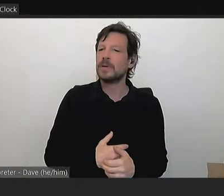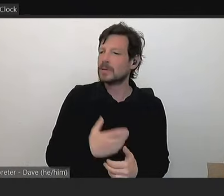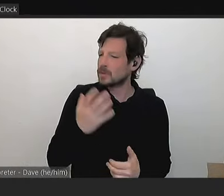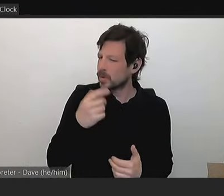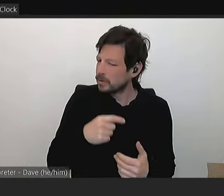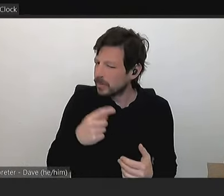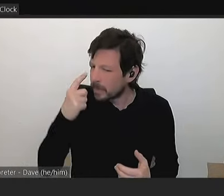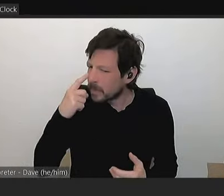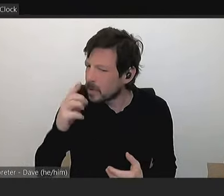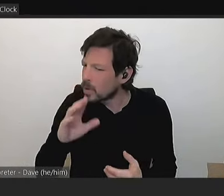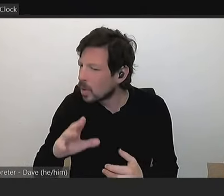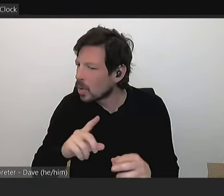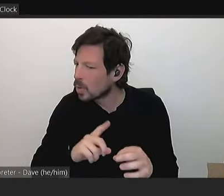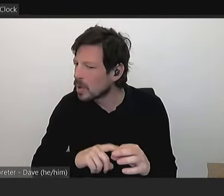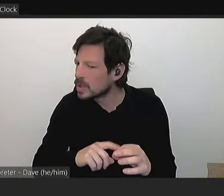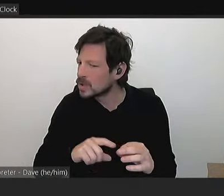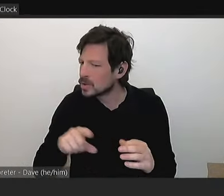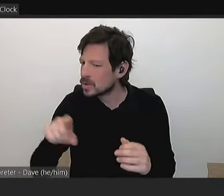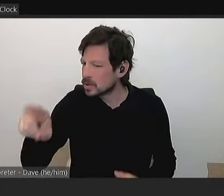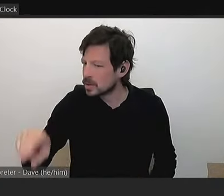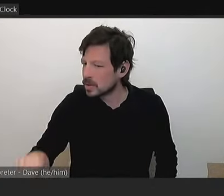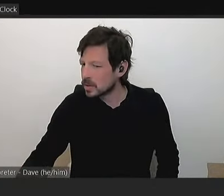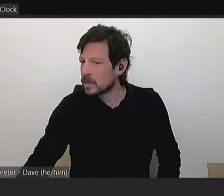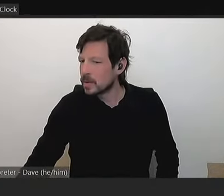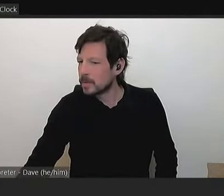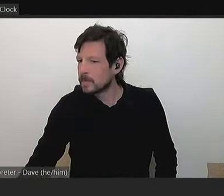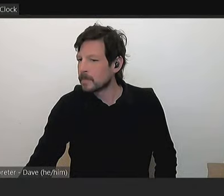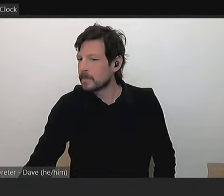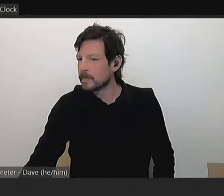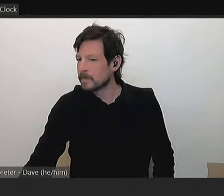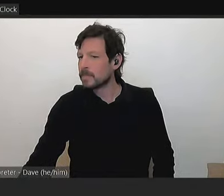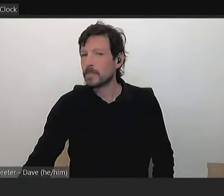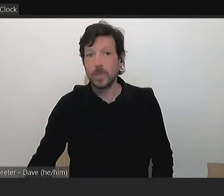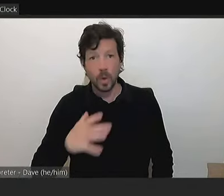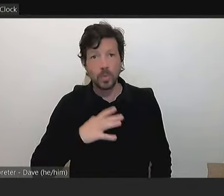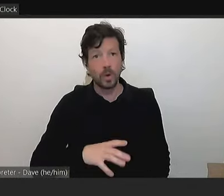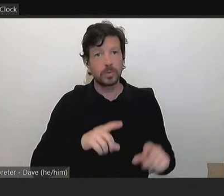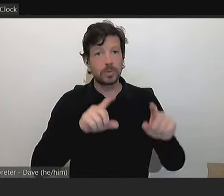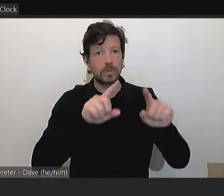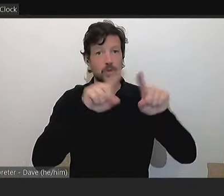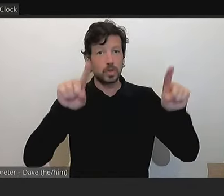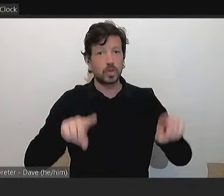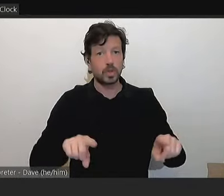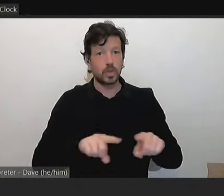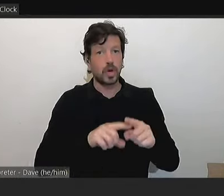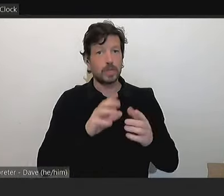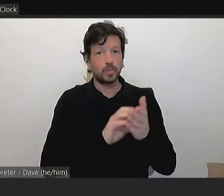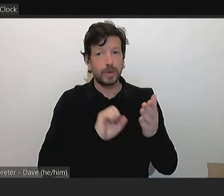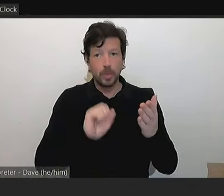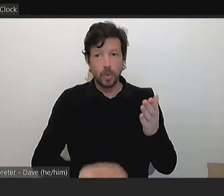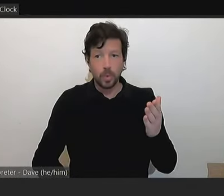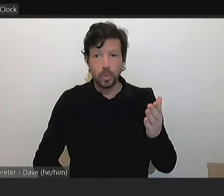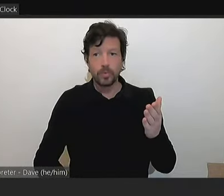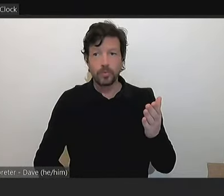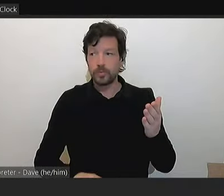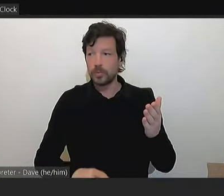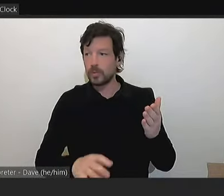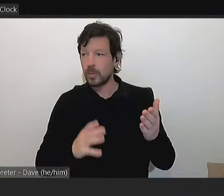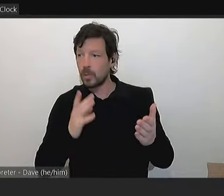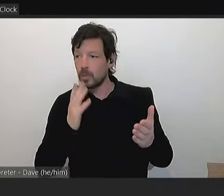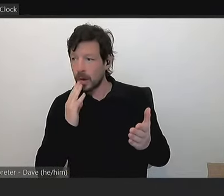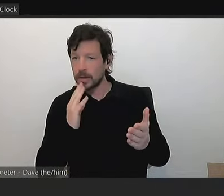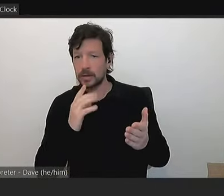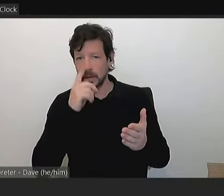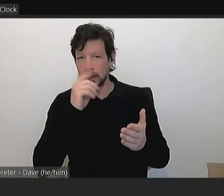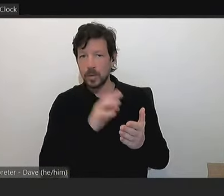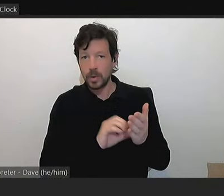you've submitted, um, so the first part of it is about you want them removed and, um, when can they be removed and the second part of your